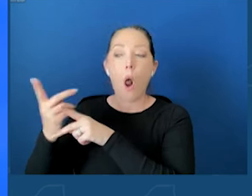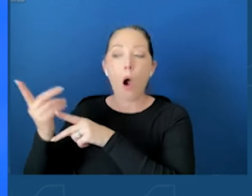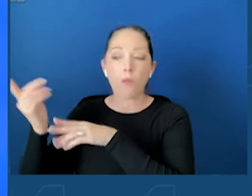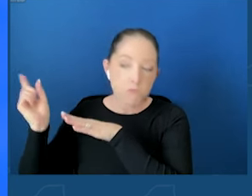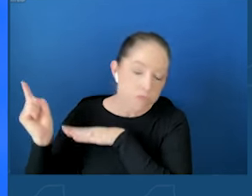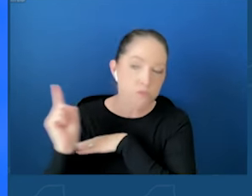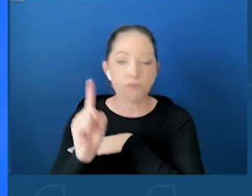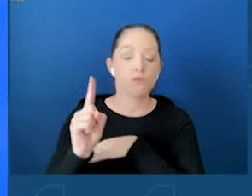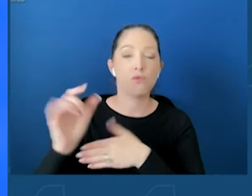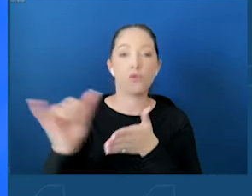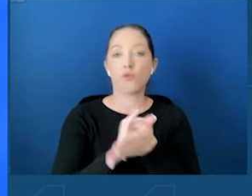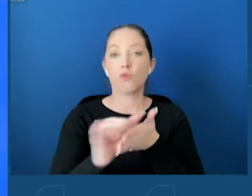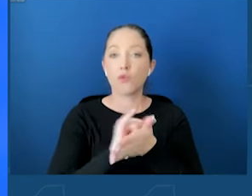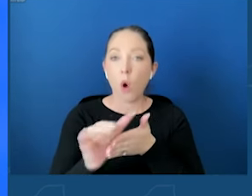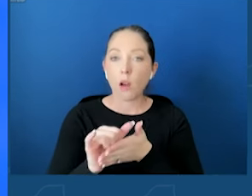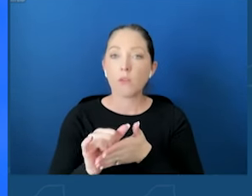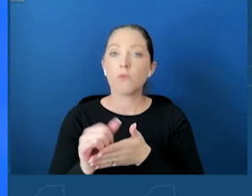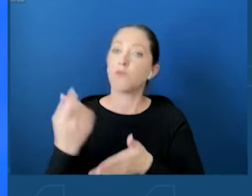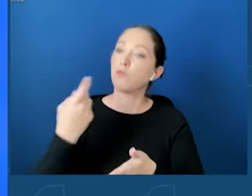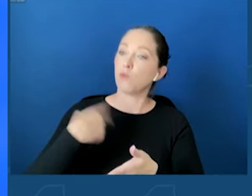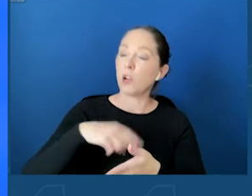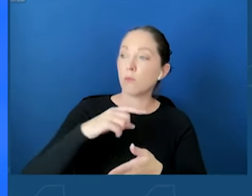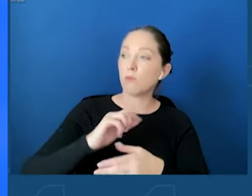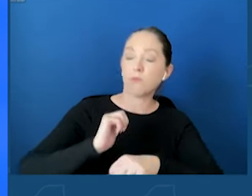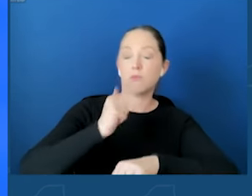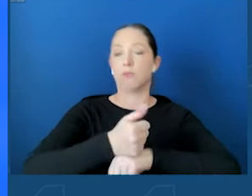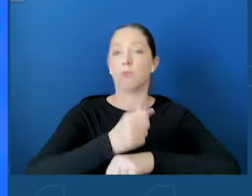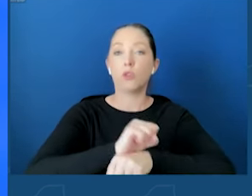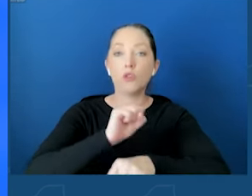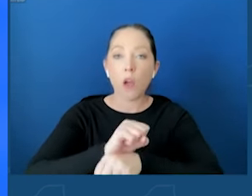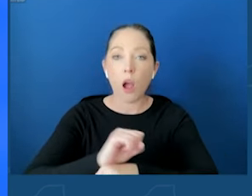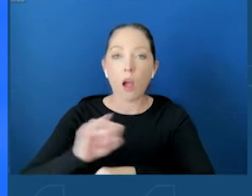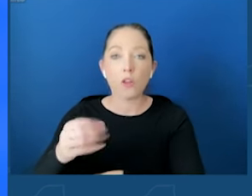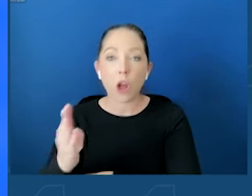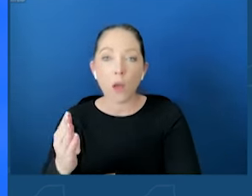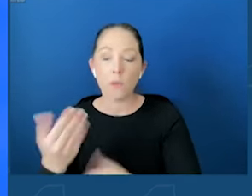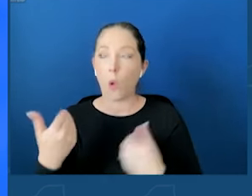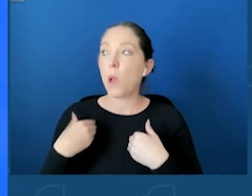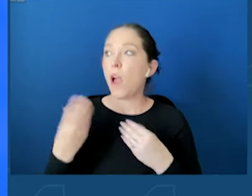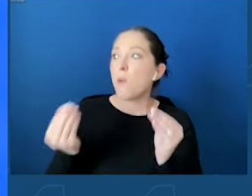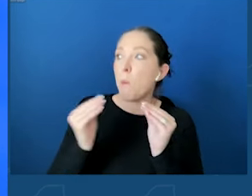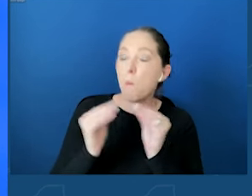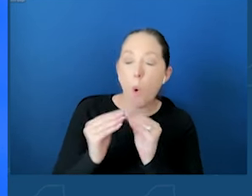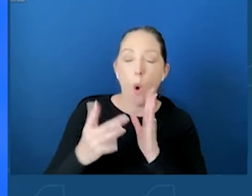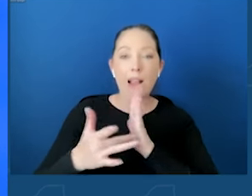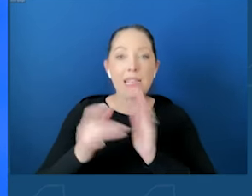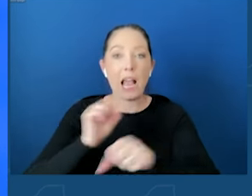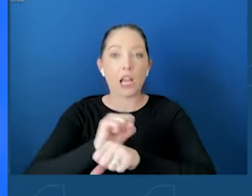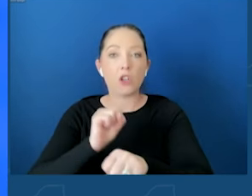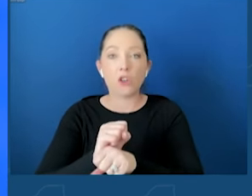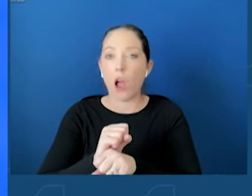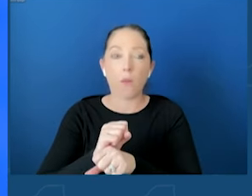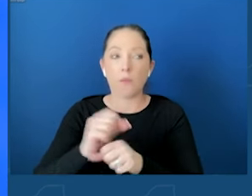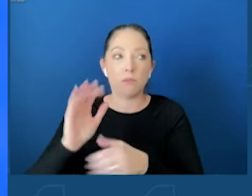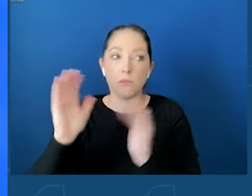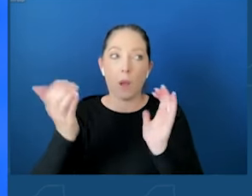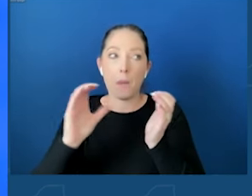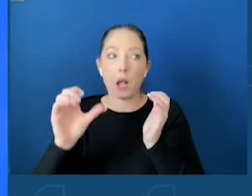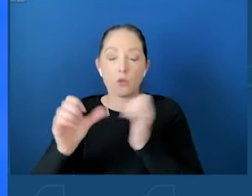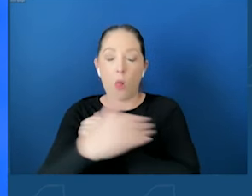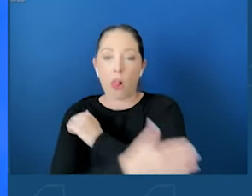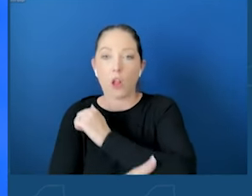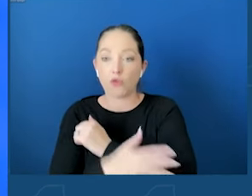to New York. Create jobs. We're proud that this is. We have more tech jobs in the metropolitan New York region than anywhere in the country. We want to continue